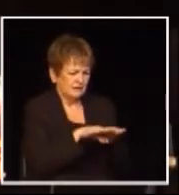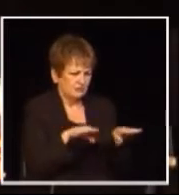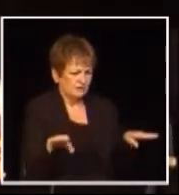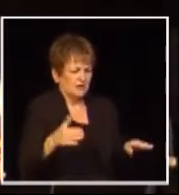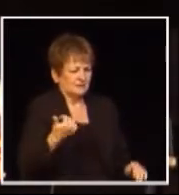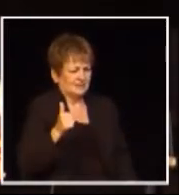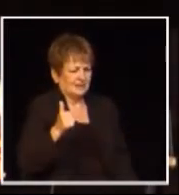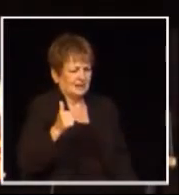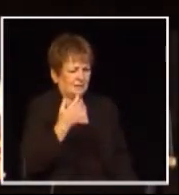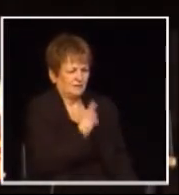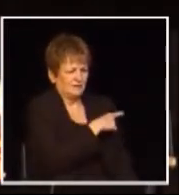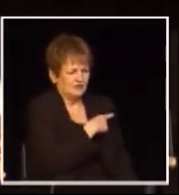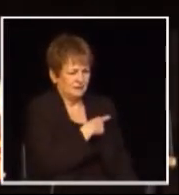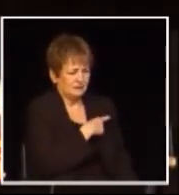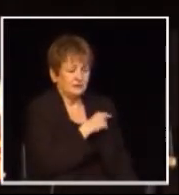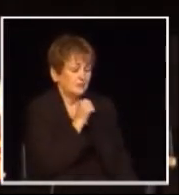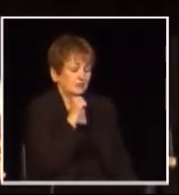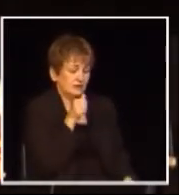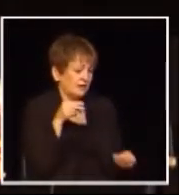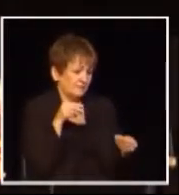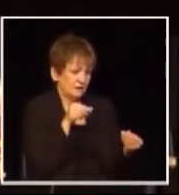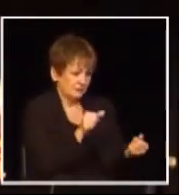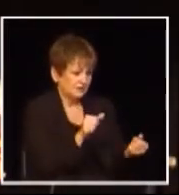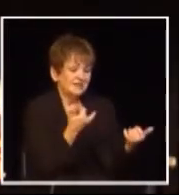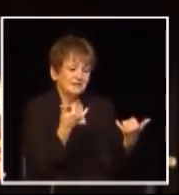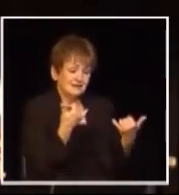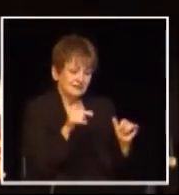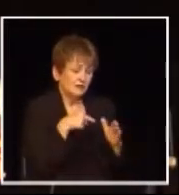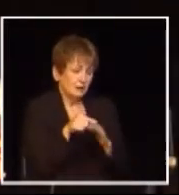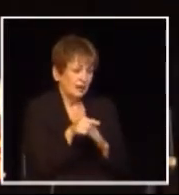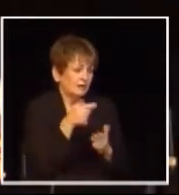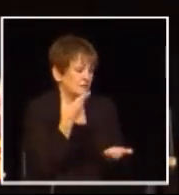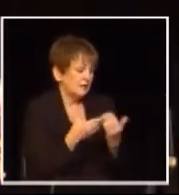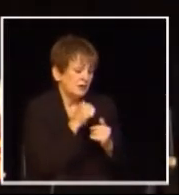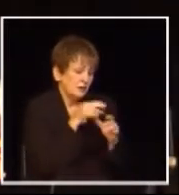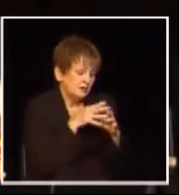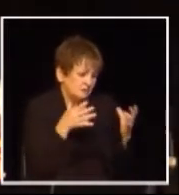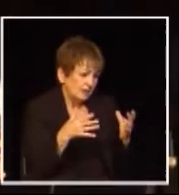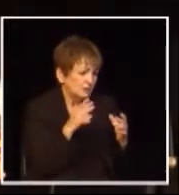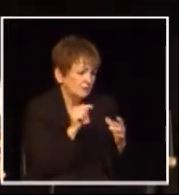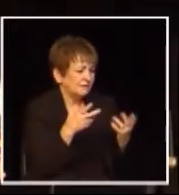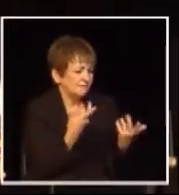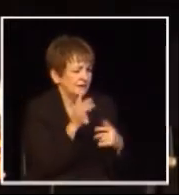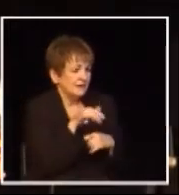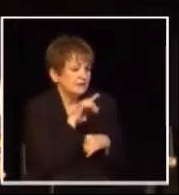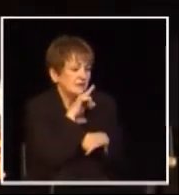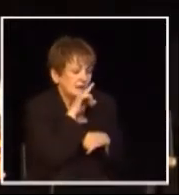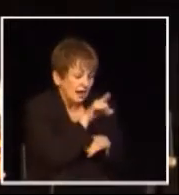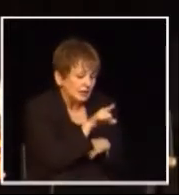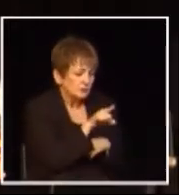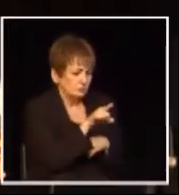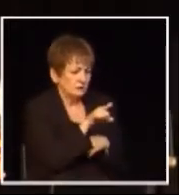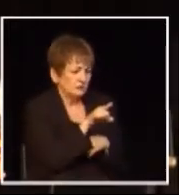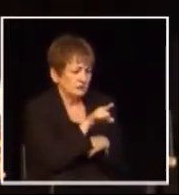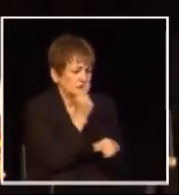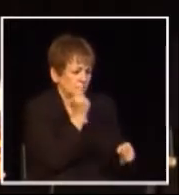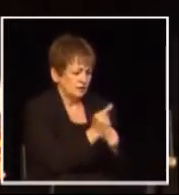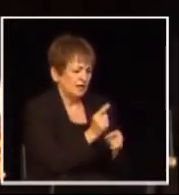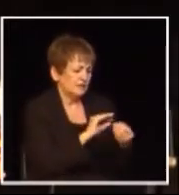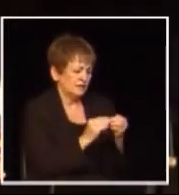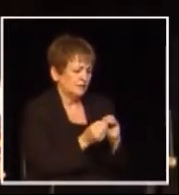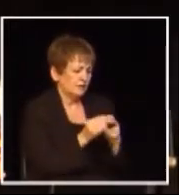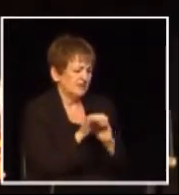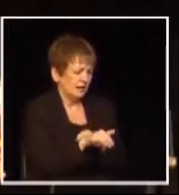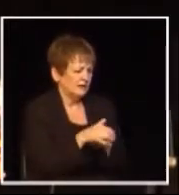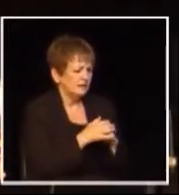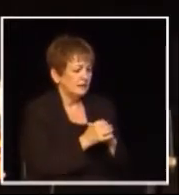all 10 provinces in Canada so it's not efficient and we're still paying albeit maybe not as much but that's the